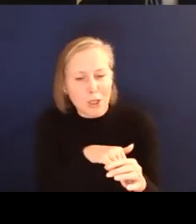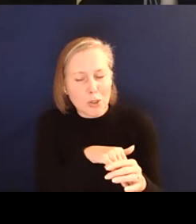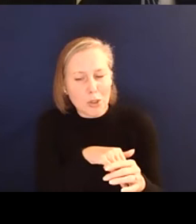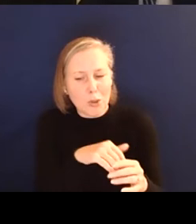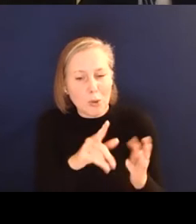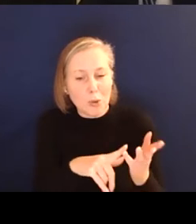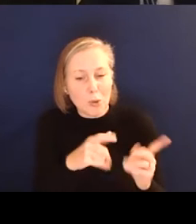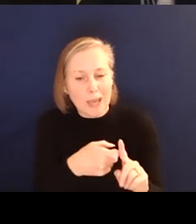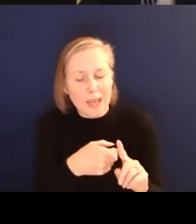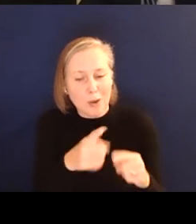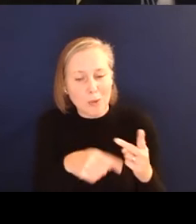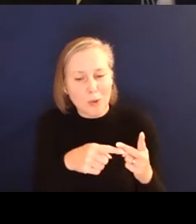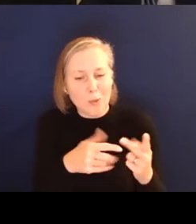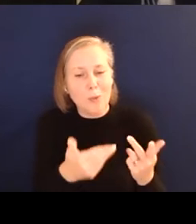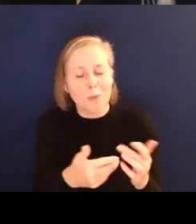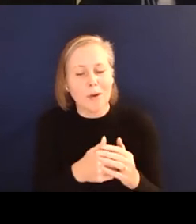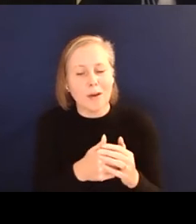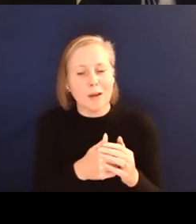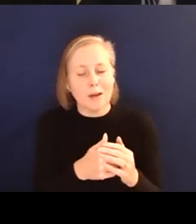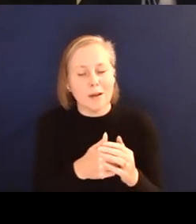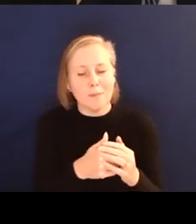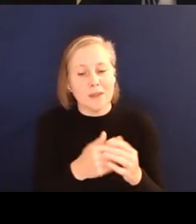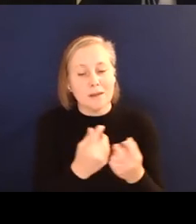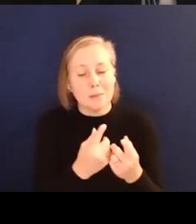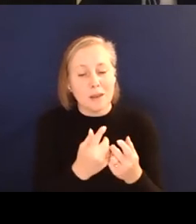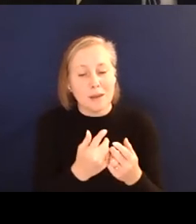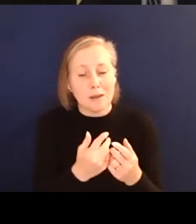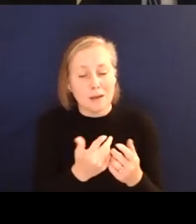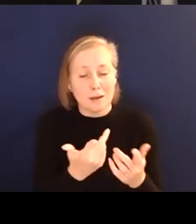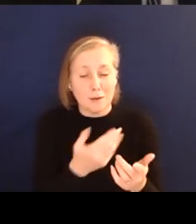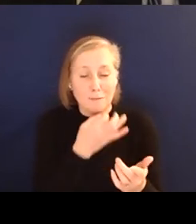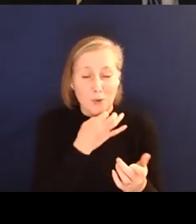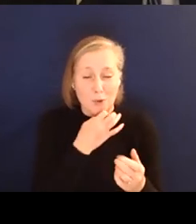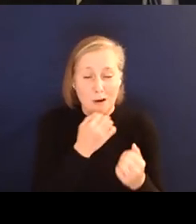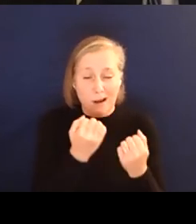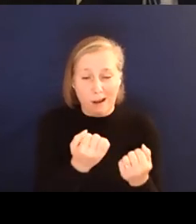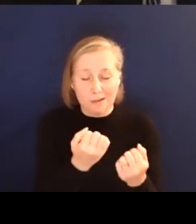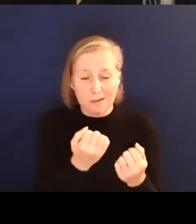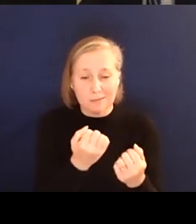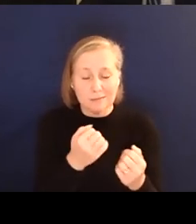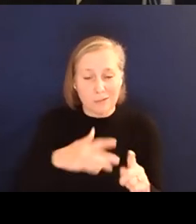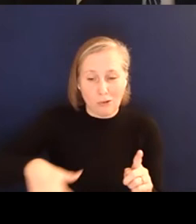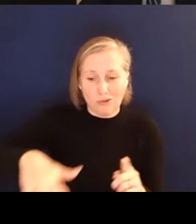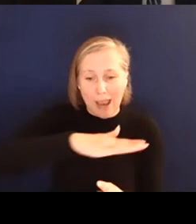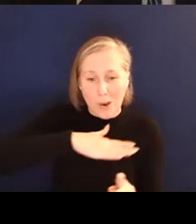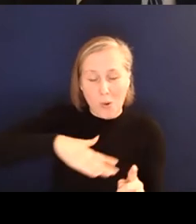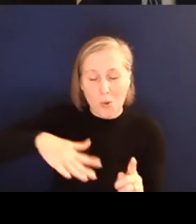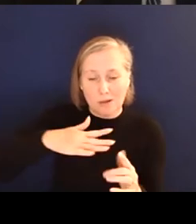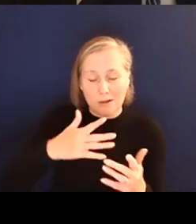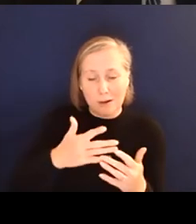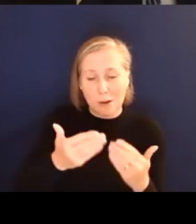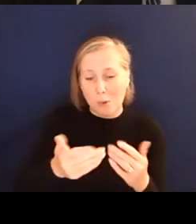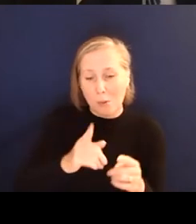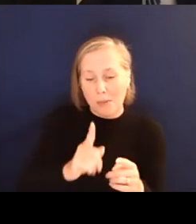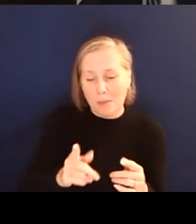well. And it's something that ideally would mean fewer cars on the road when you'd have more people